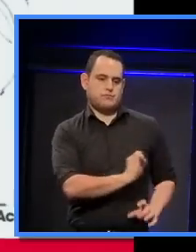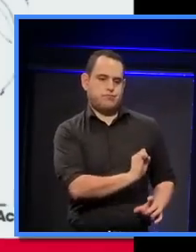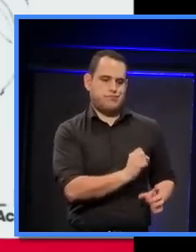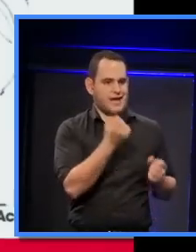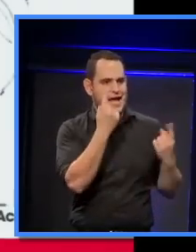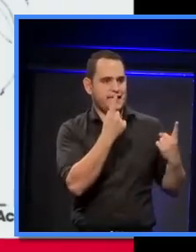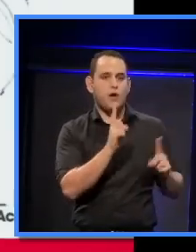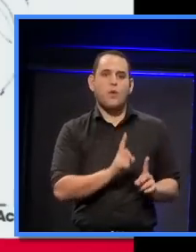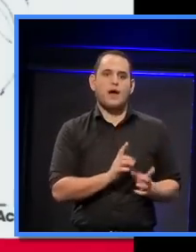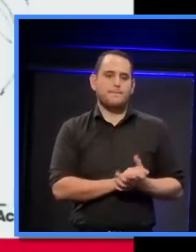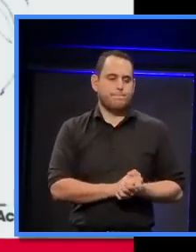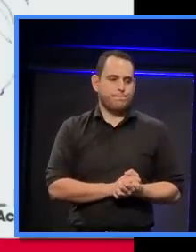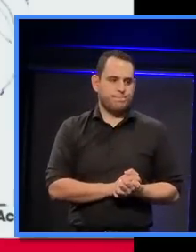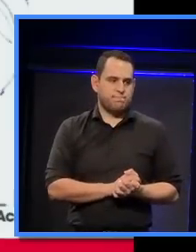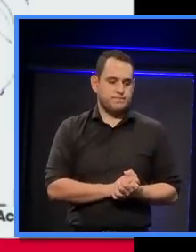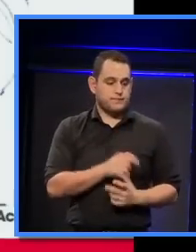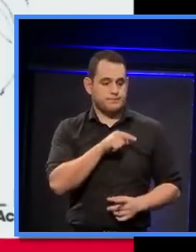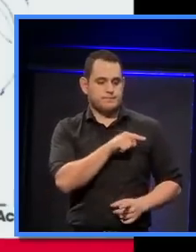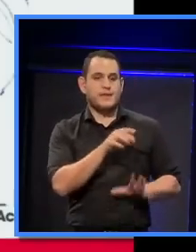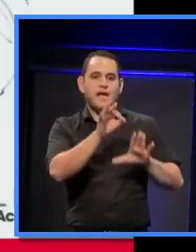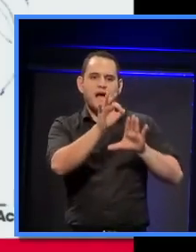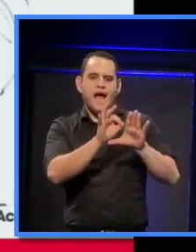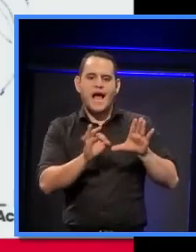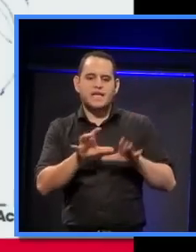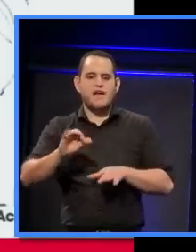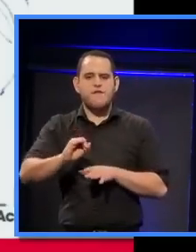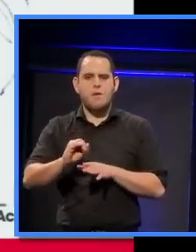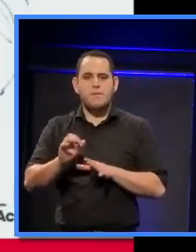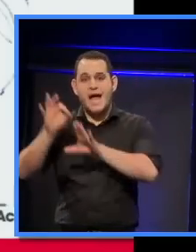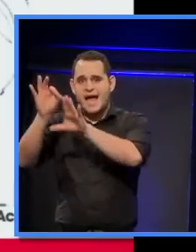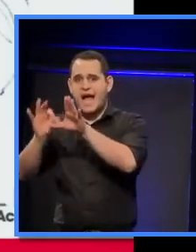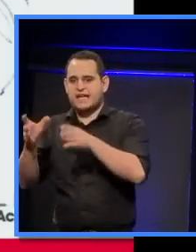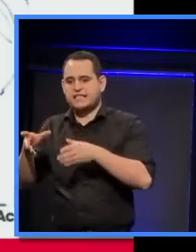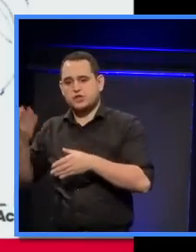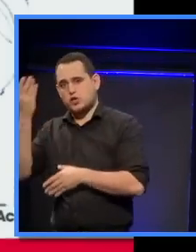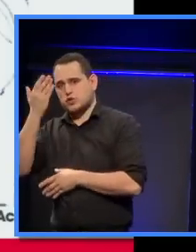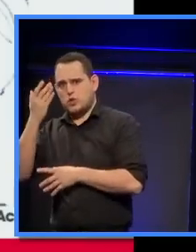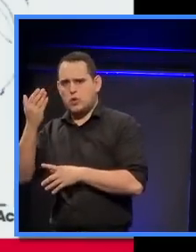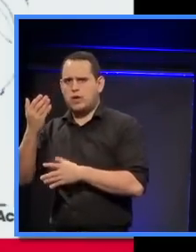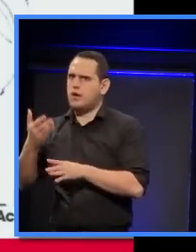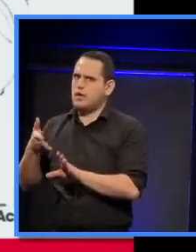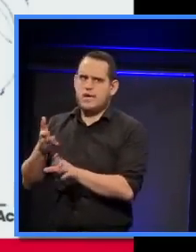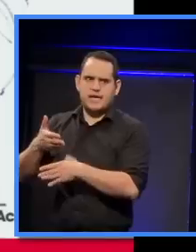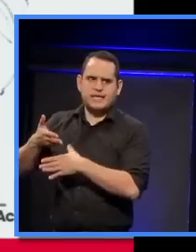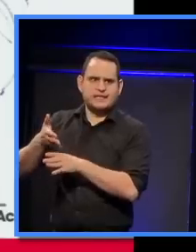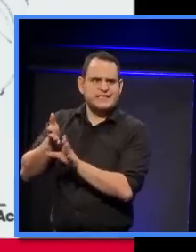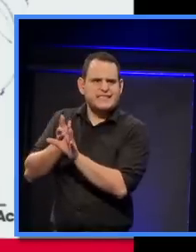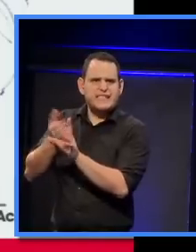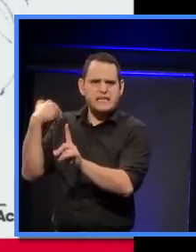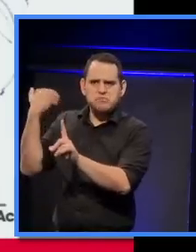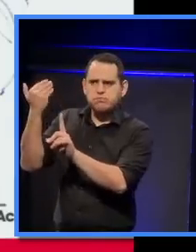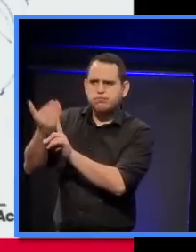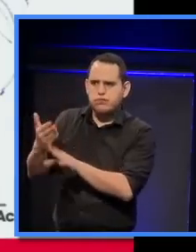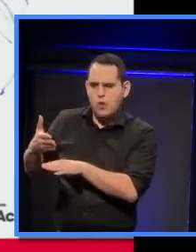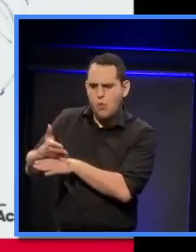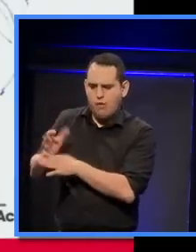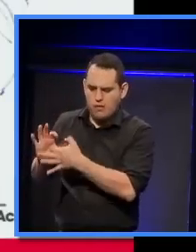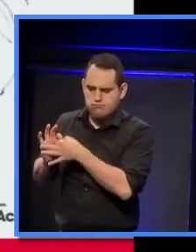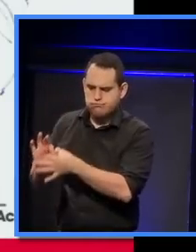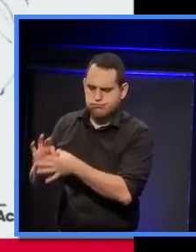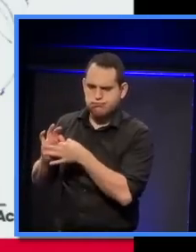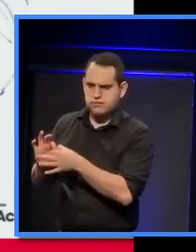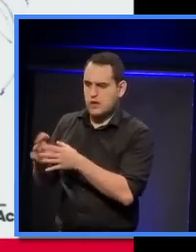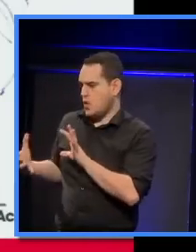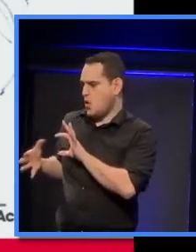partner, Sir Harold Marshall. Being an architect from the School of Architecture for many years and whatever, he has an amazing ability to work